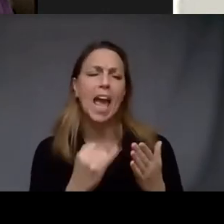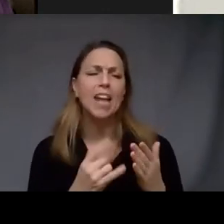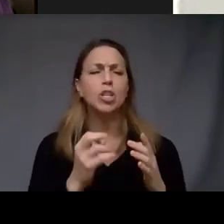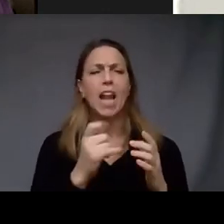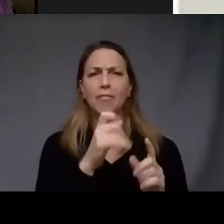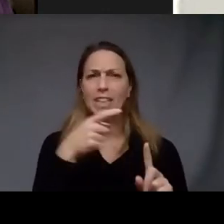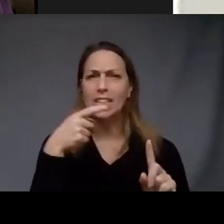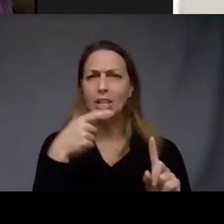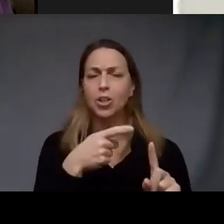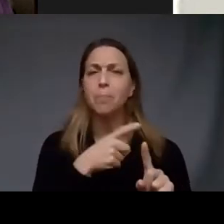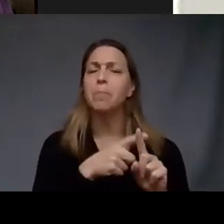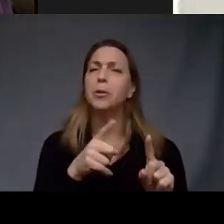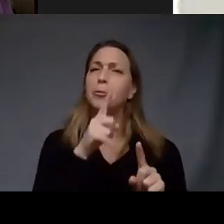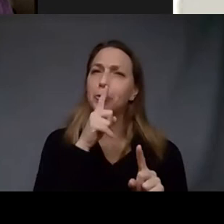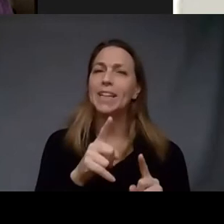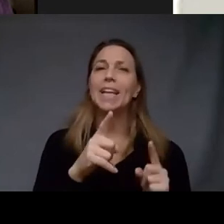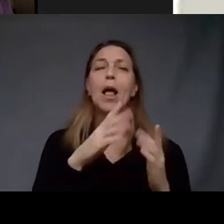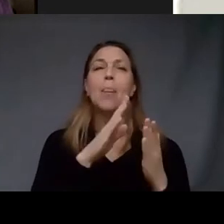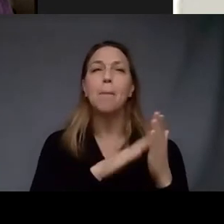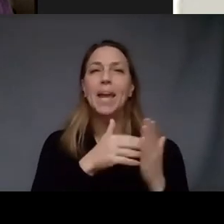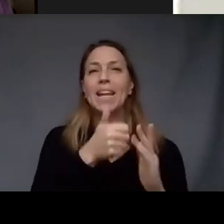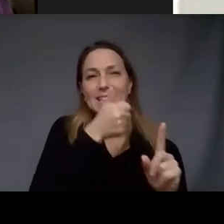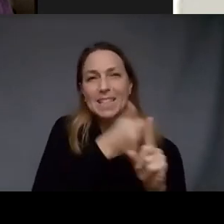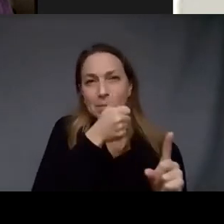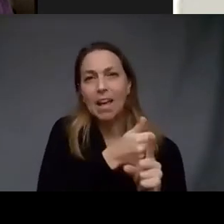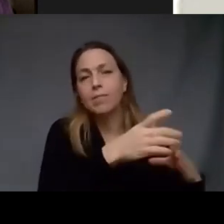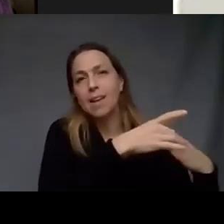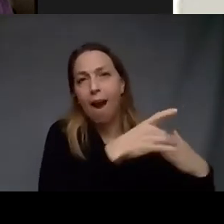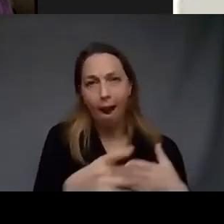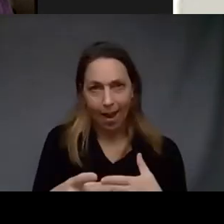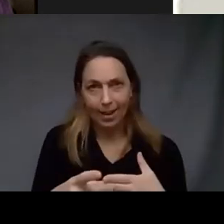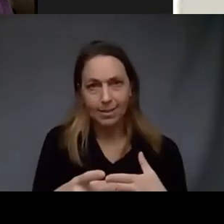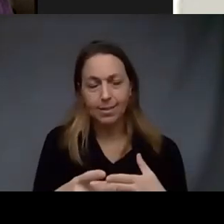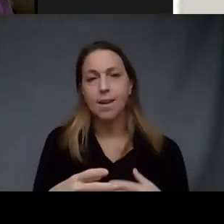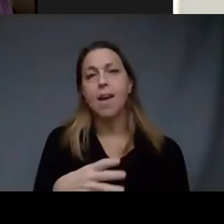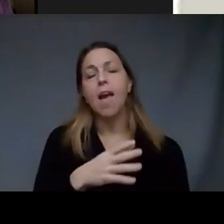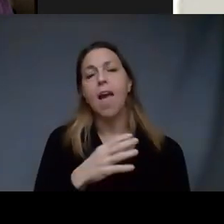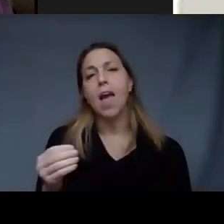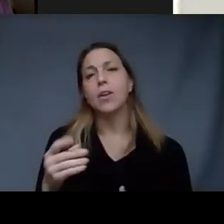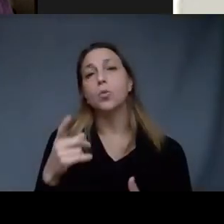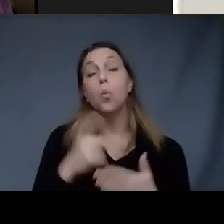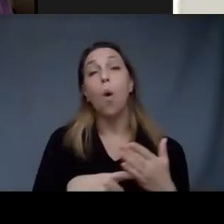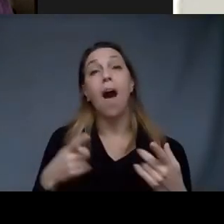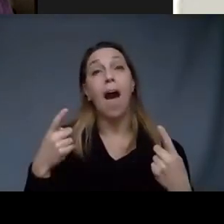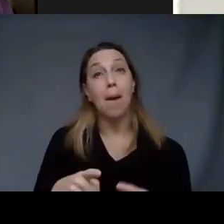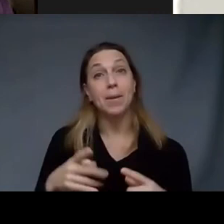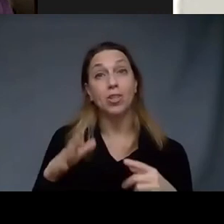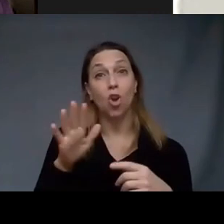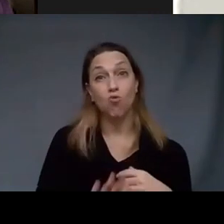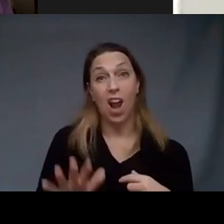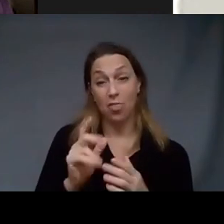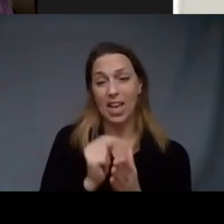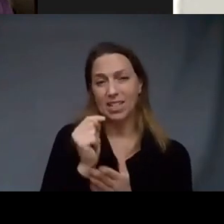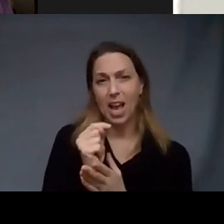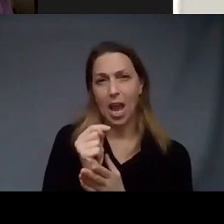the paintings lead the way and what happened around the end of this cycle you could see the figure